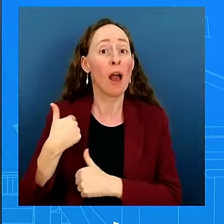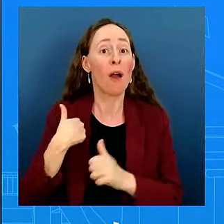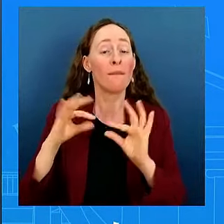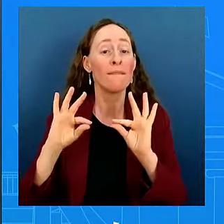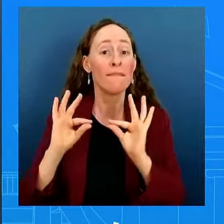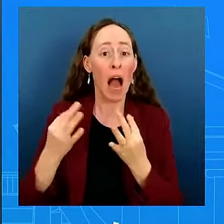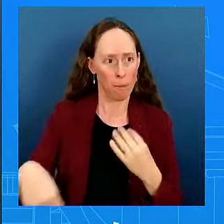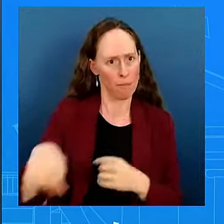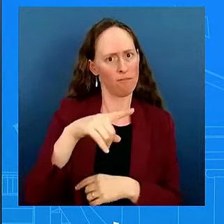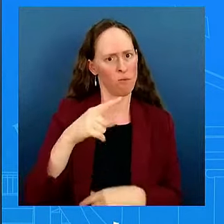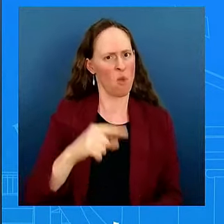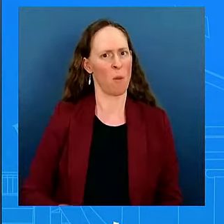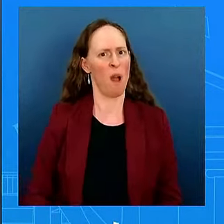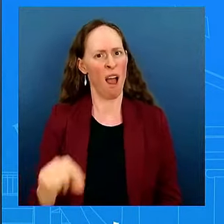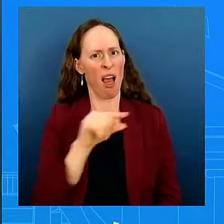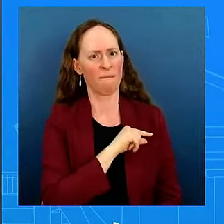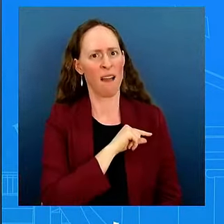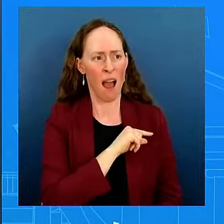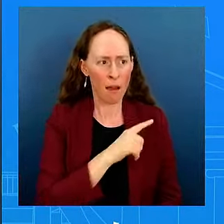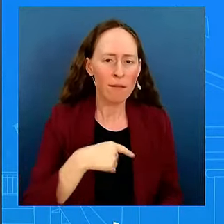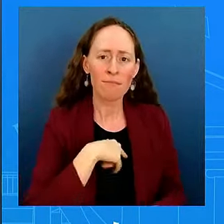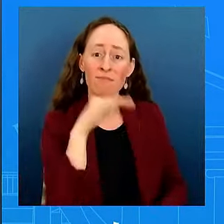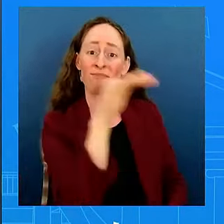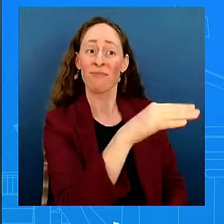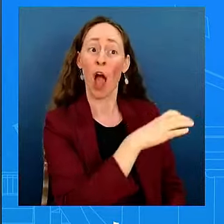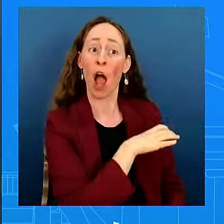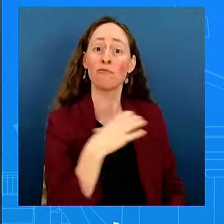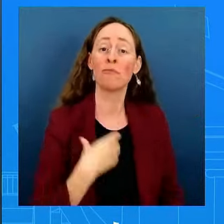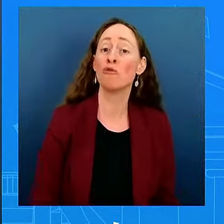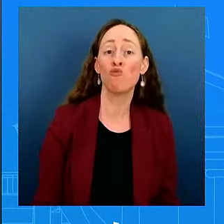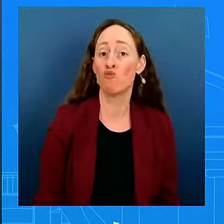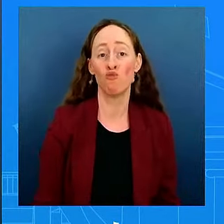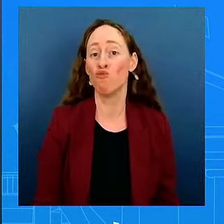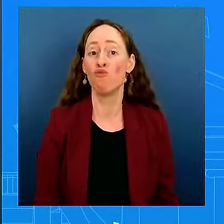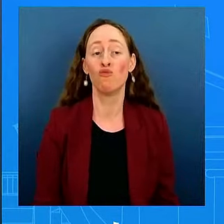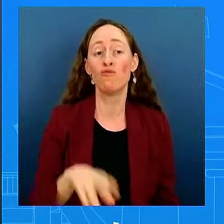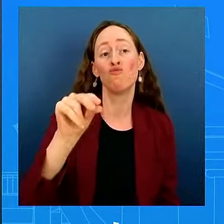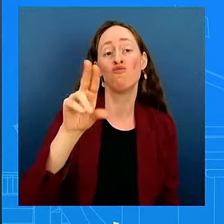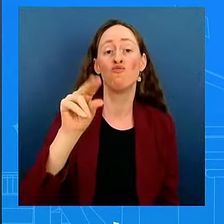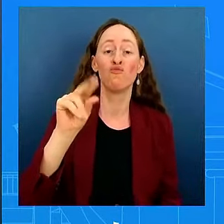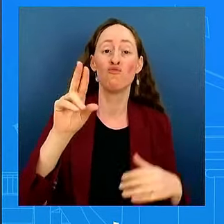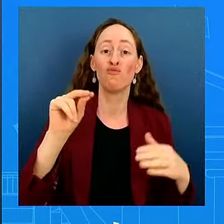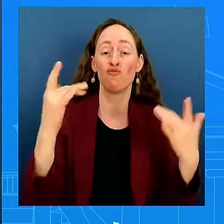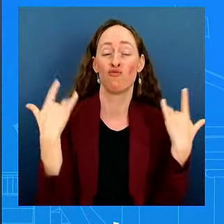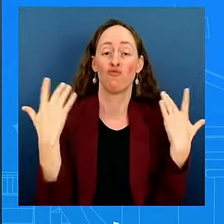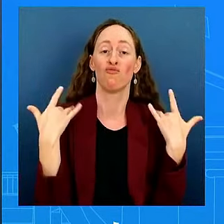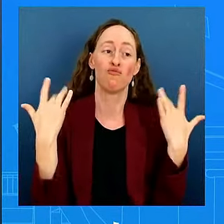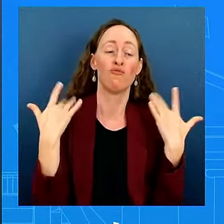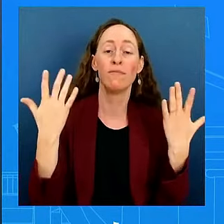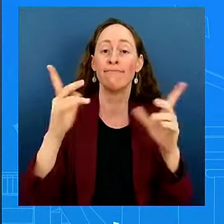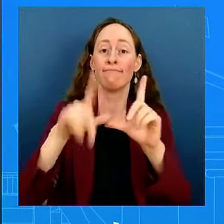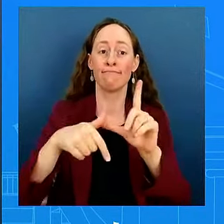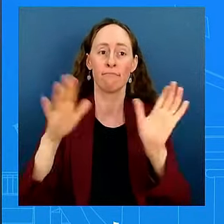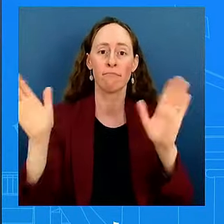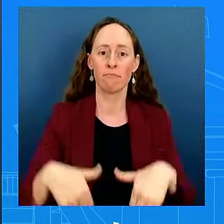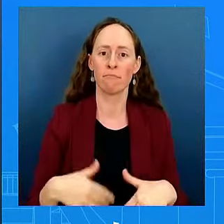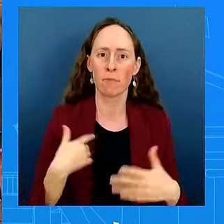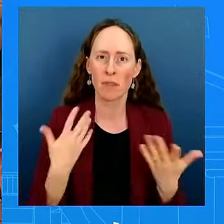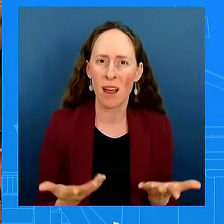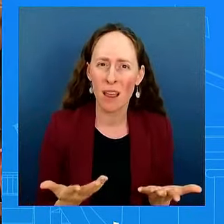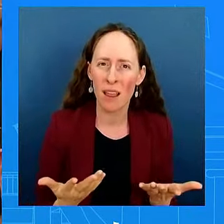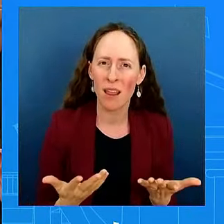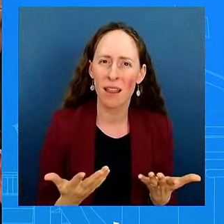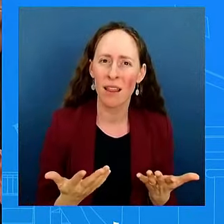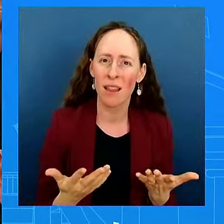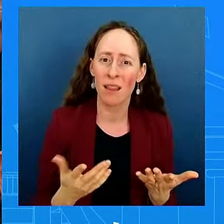chose not to extend that because more people participated in that program than were participating in food stamps. So this is not a small program,